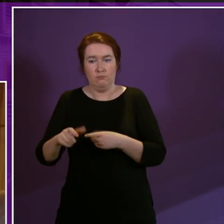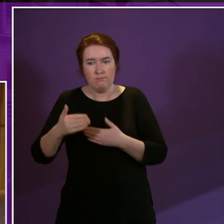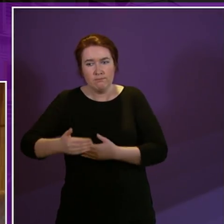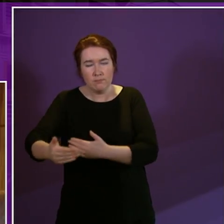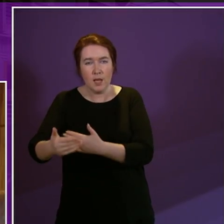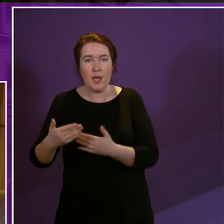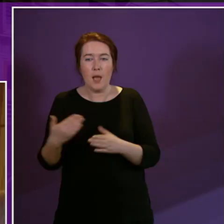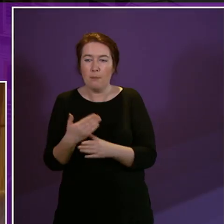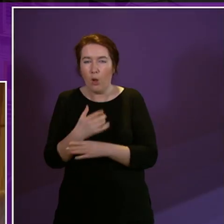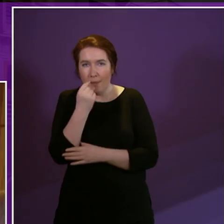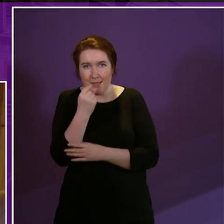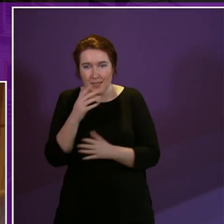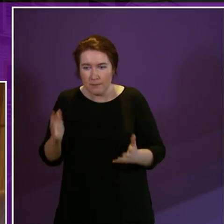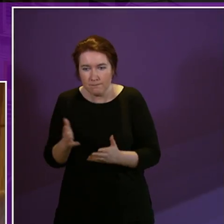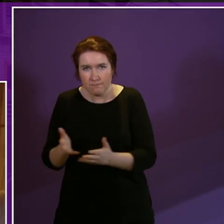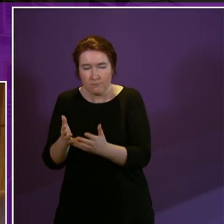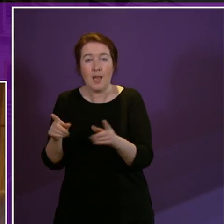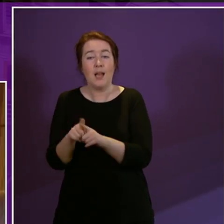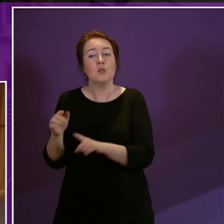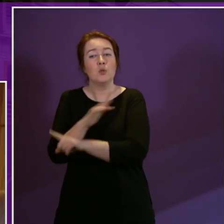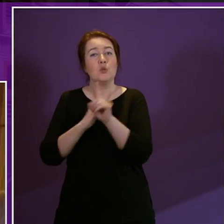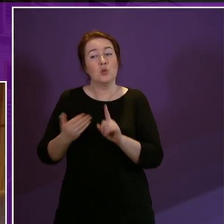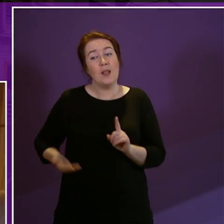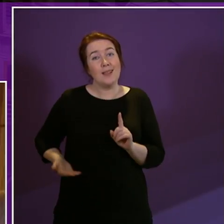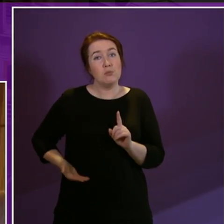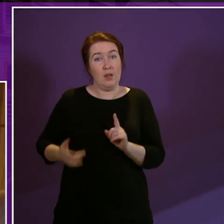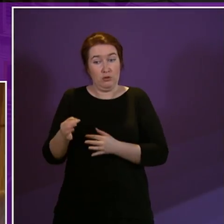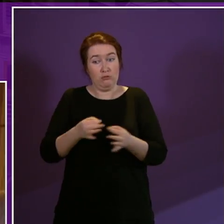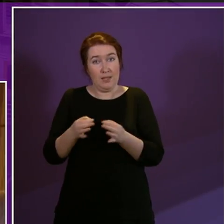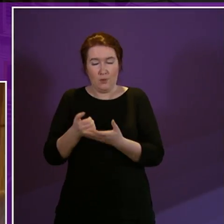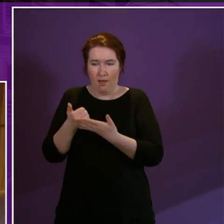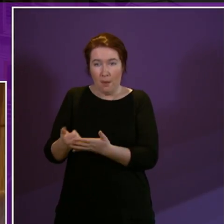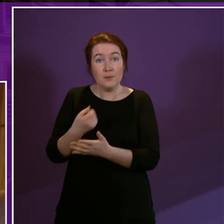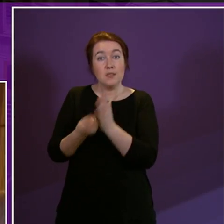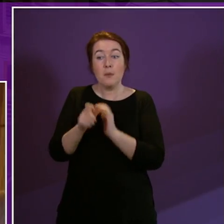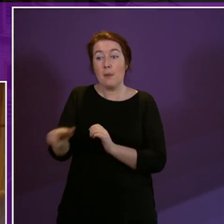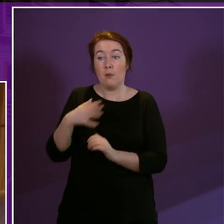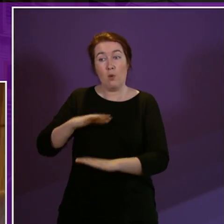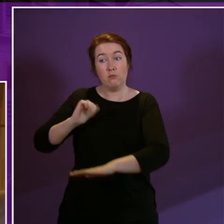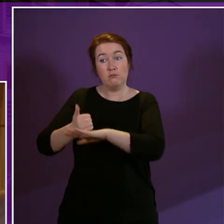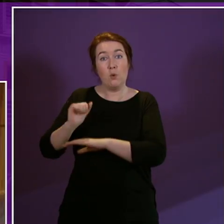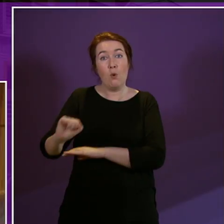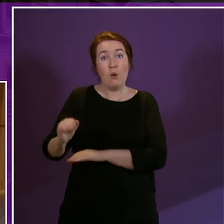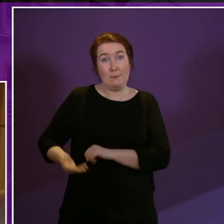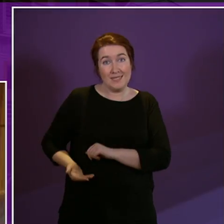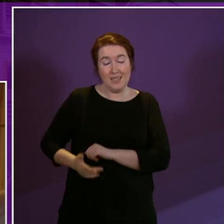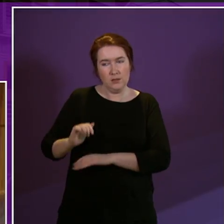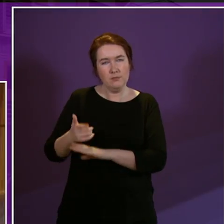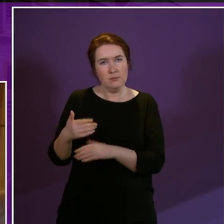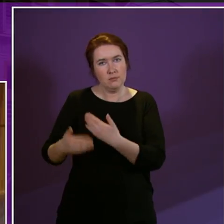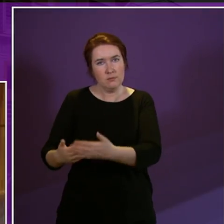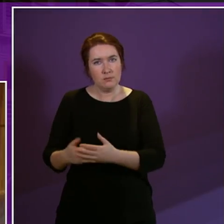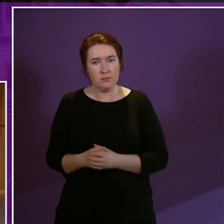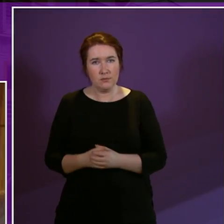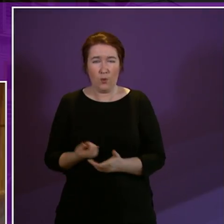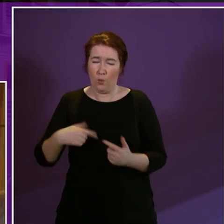into a job and a social enterprise strategy to help disabled people set up their own businesses we must do all we can to ensure